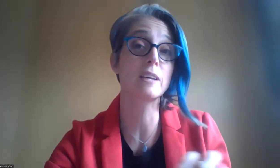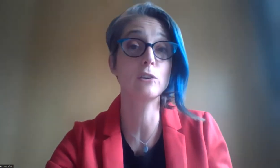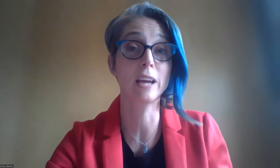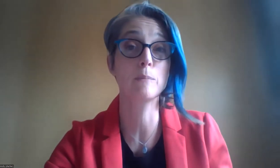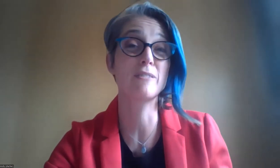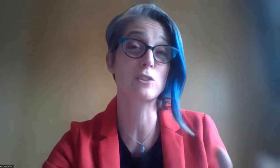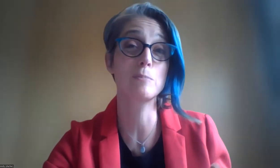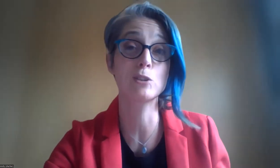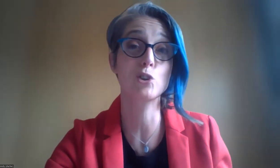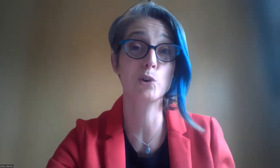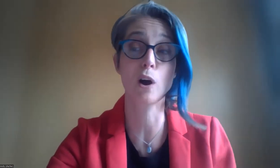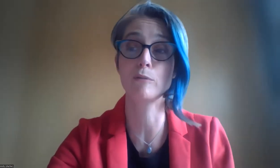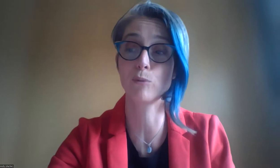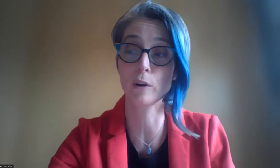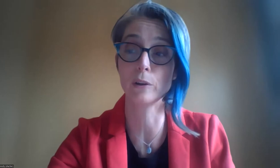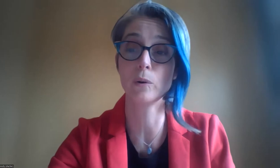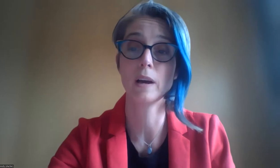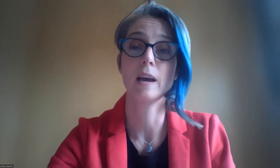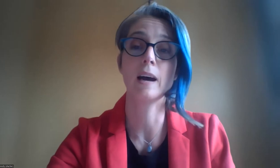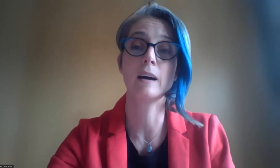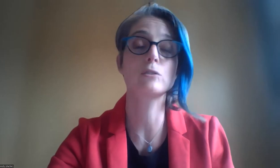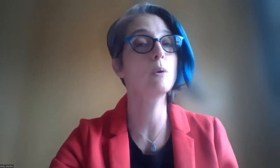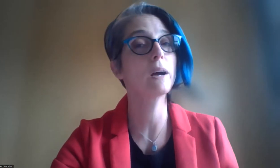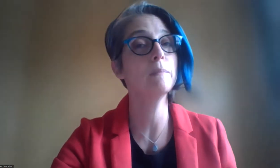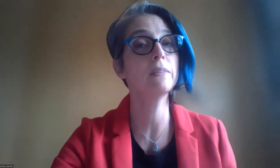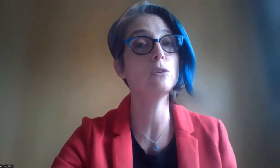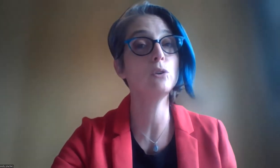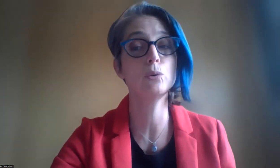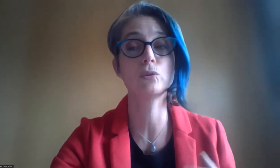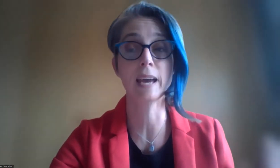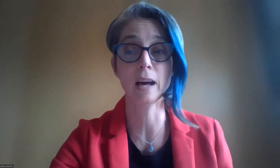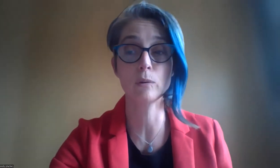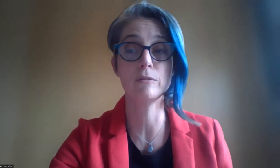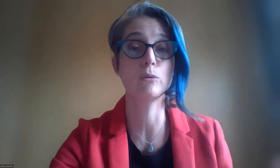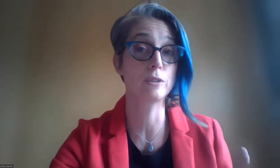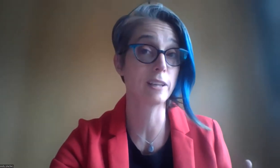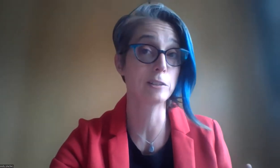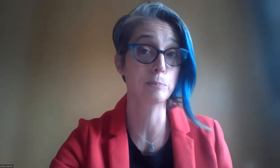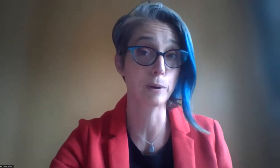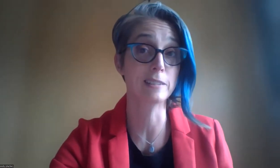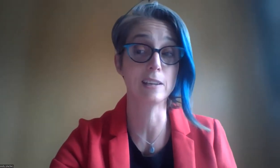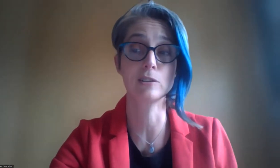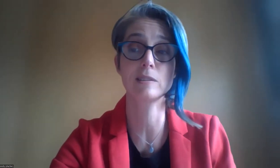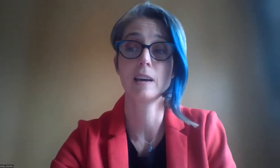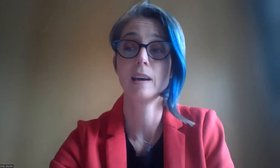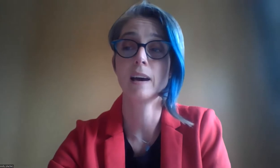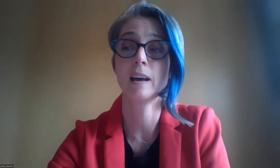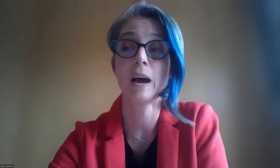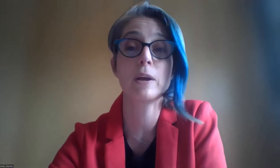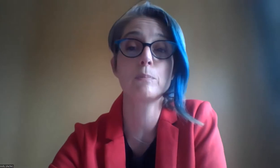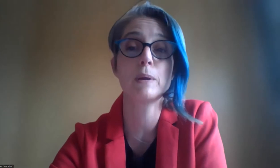microphones and your cameras have actually been turned off for you so we recommend that you use gallery view for today's presentations